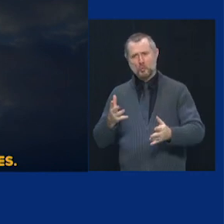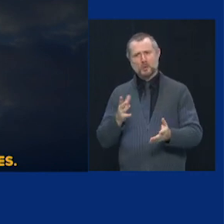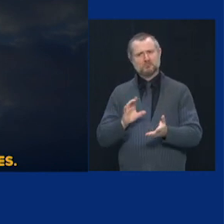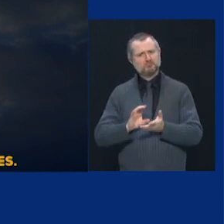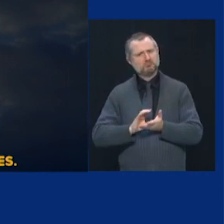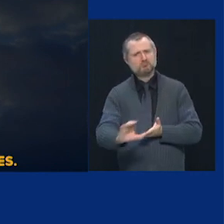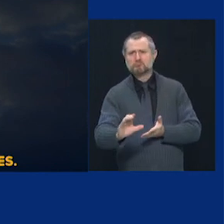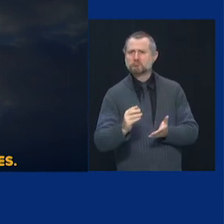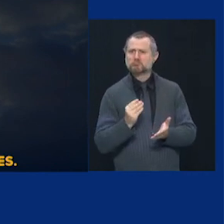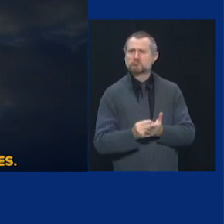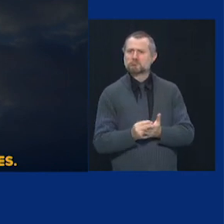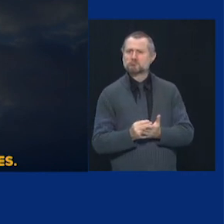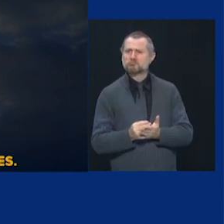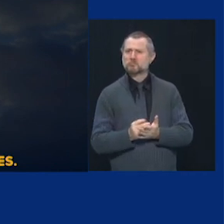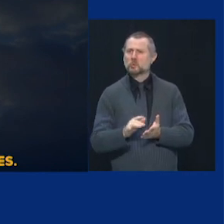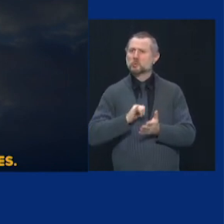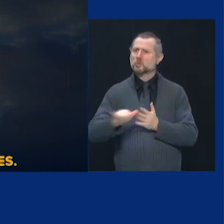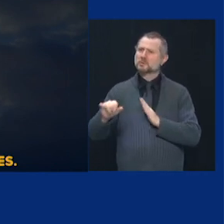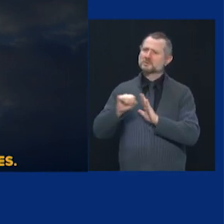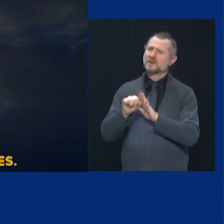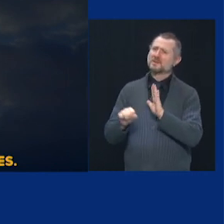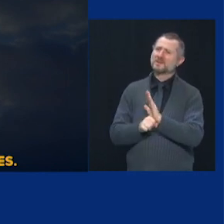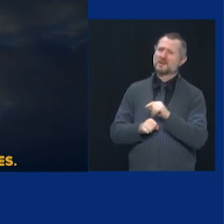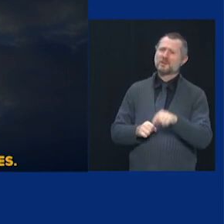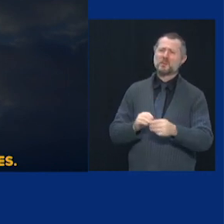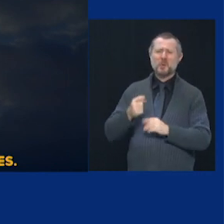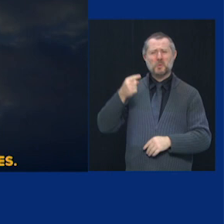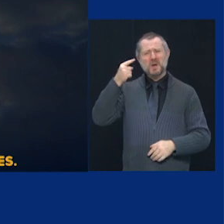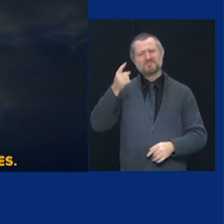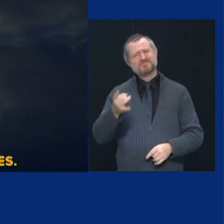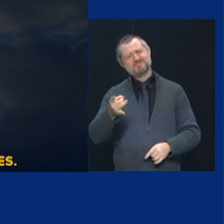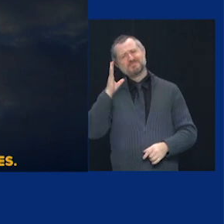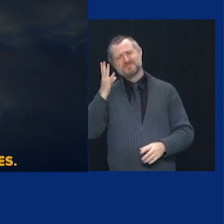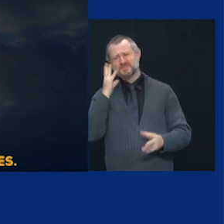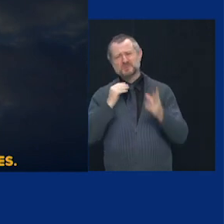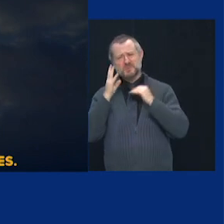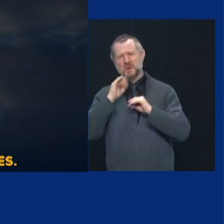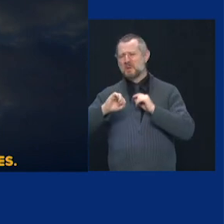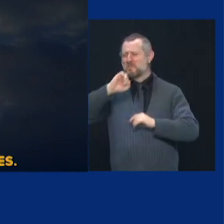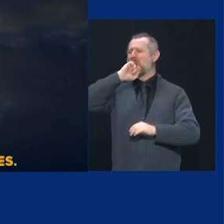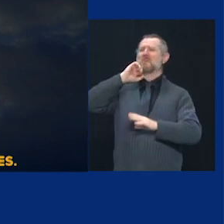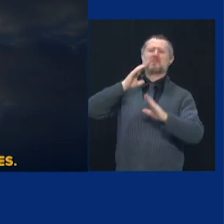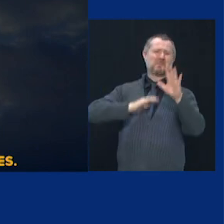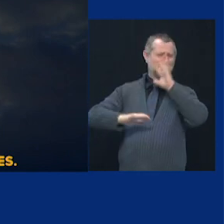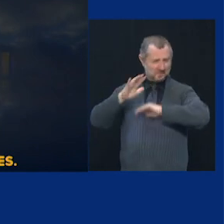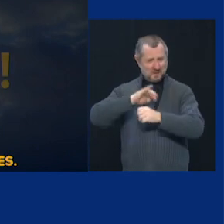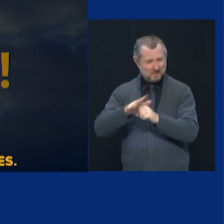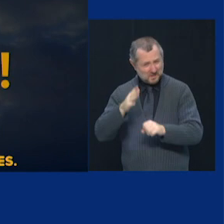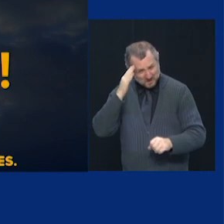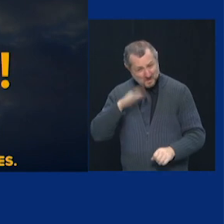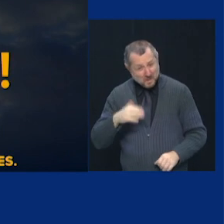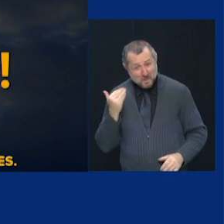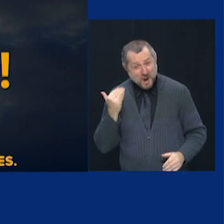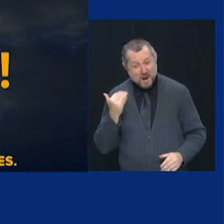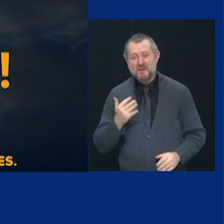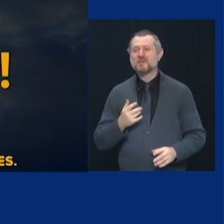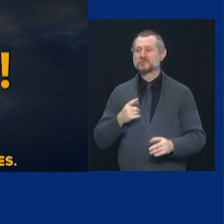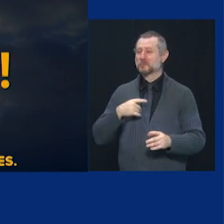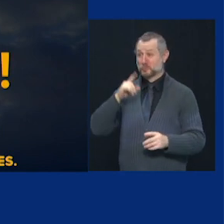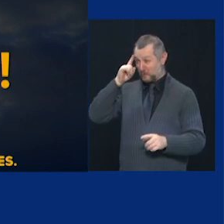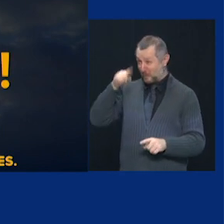the greatest price in the nation for COVID. Not because I'm the New York State governor. That is a fact.